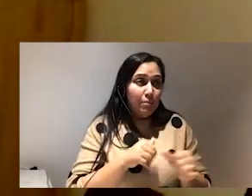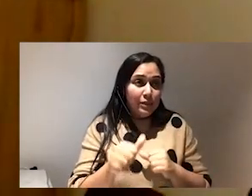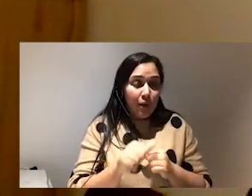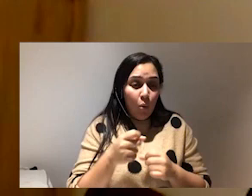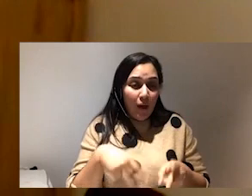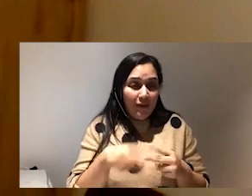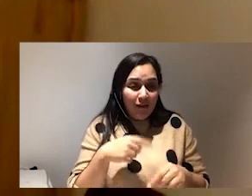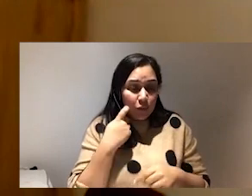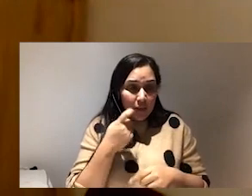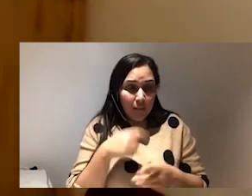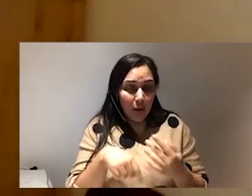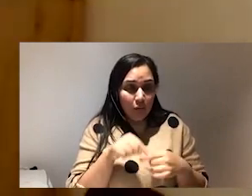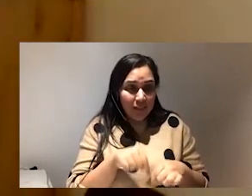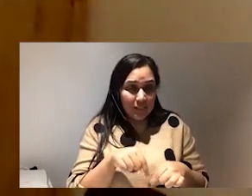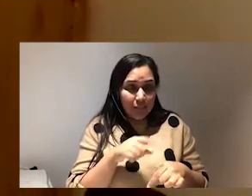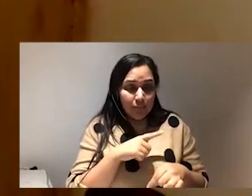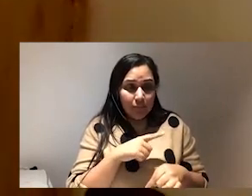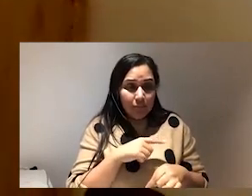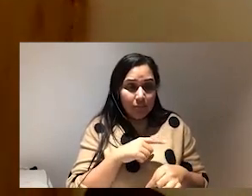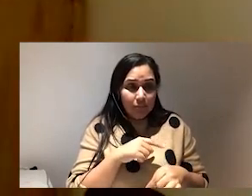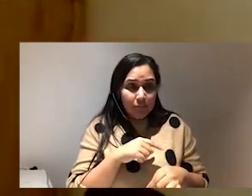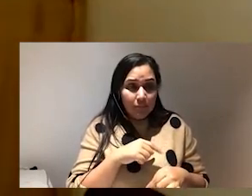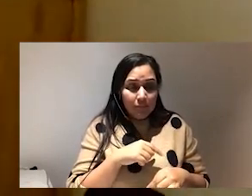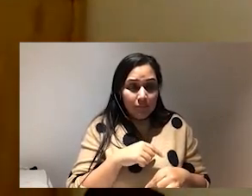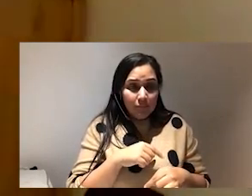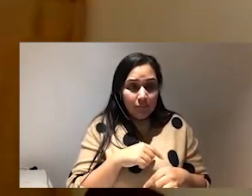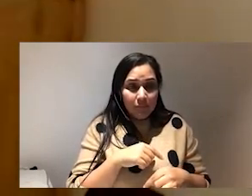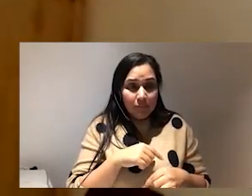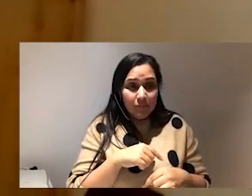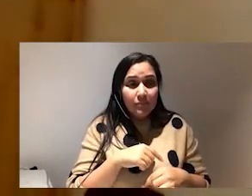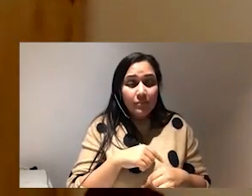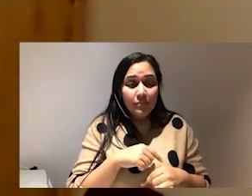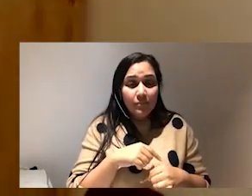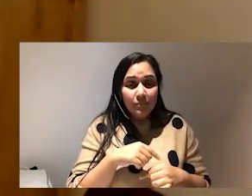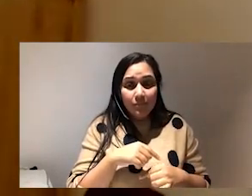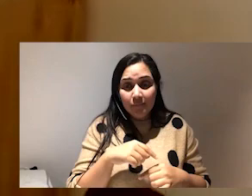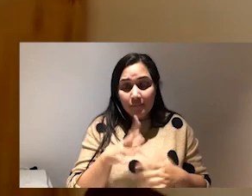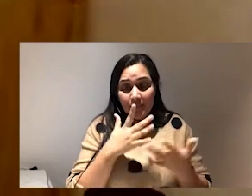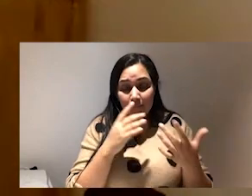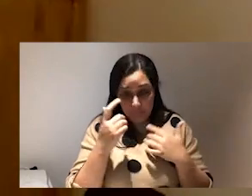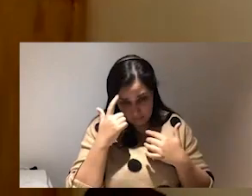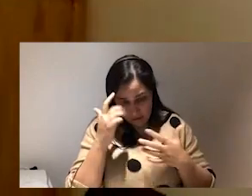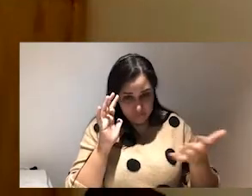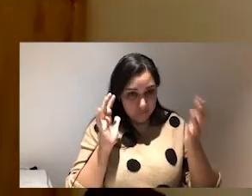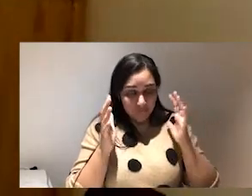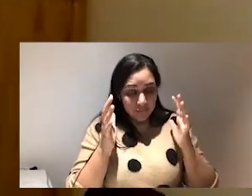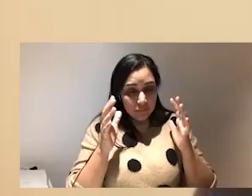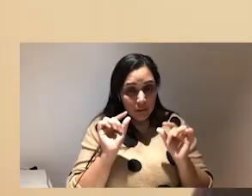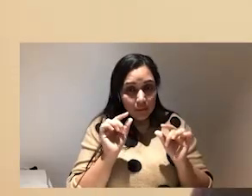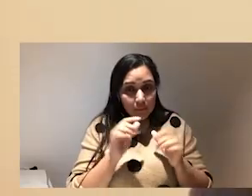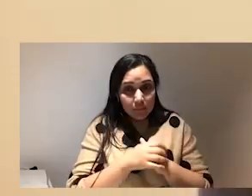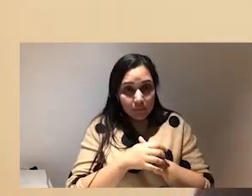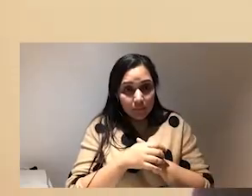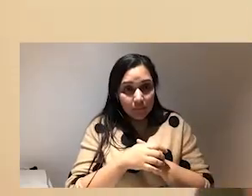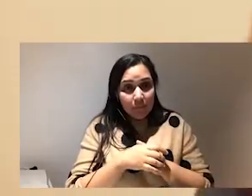about this um about yeah and it's really yeah it's kind of just like rocks my mind my mind a little bit like i'm saying